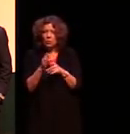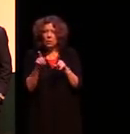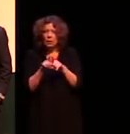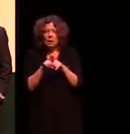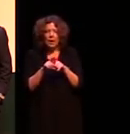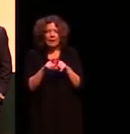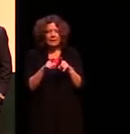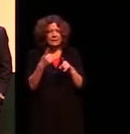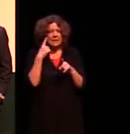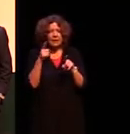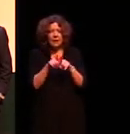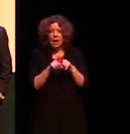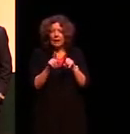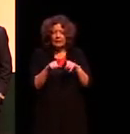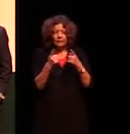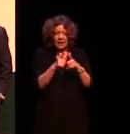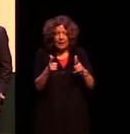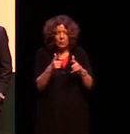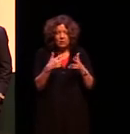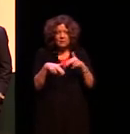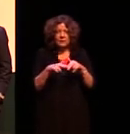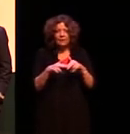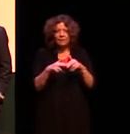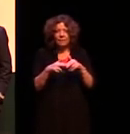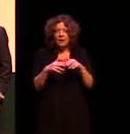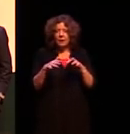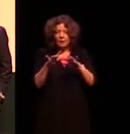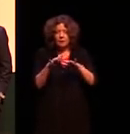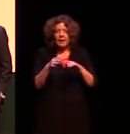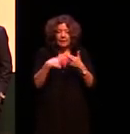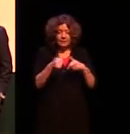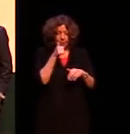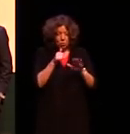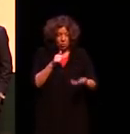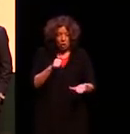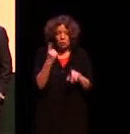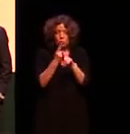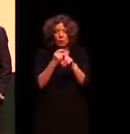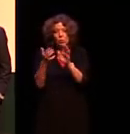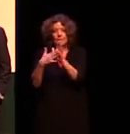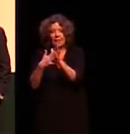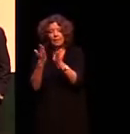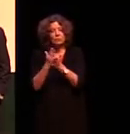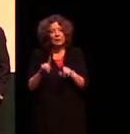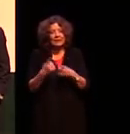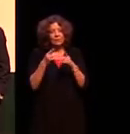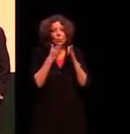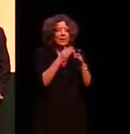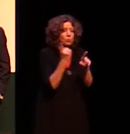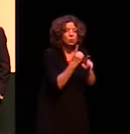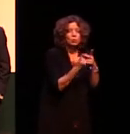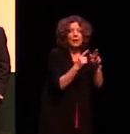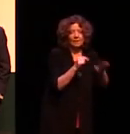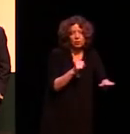different languages if children were talking amongst each other yes but then if you were talking to your mother it was like a different so I